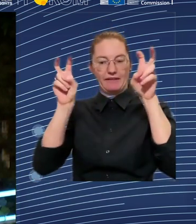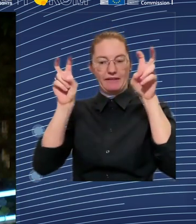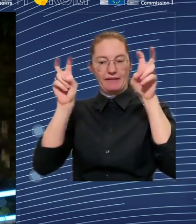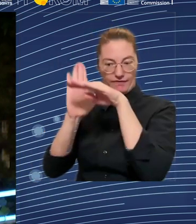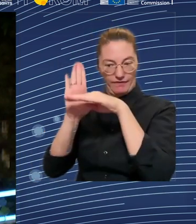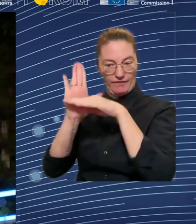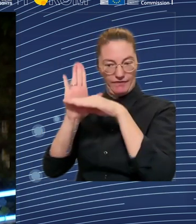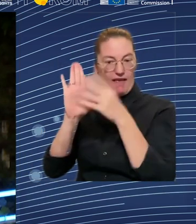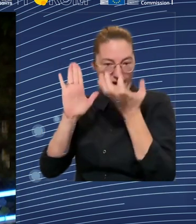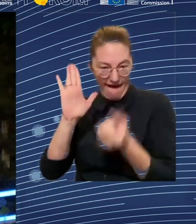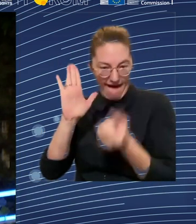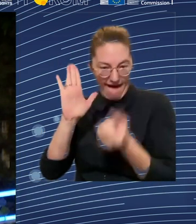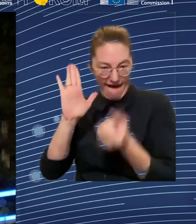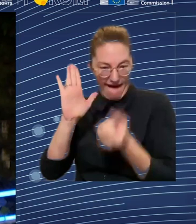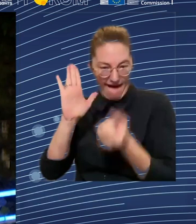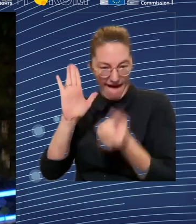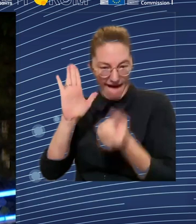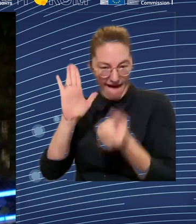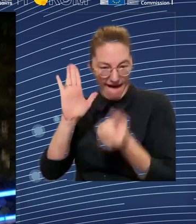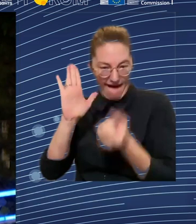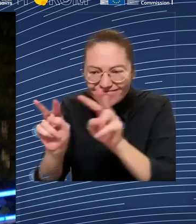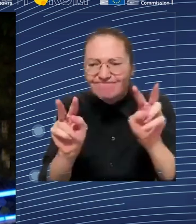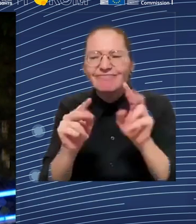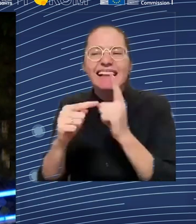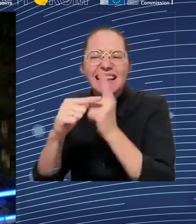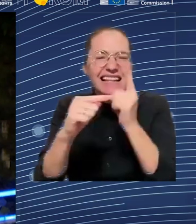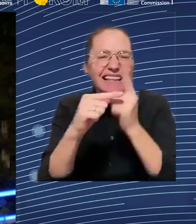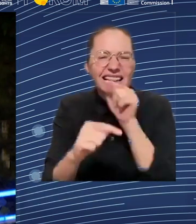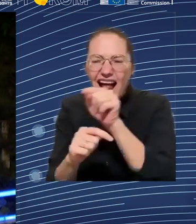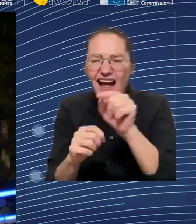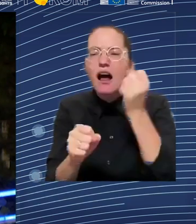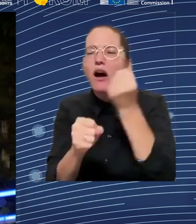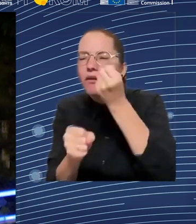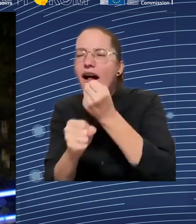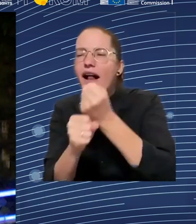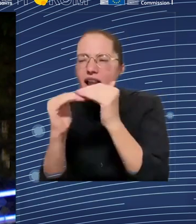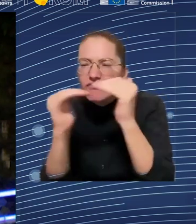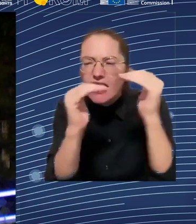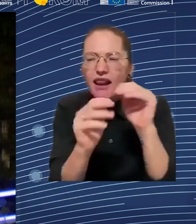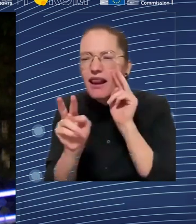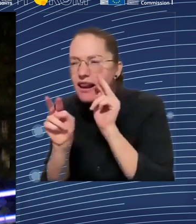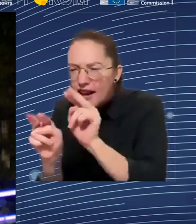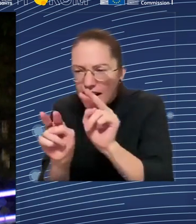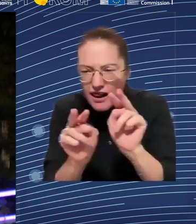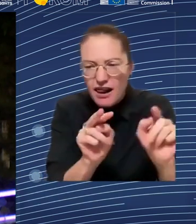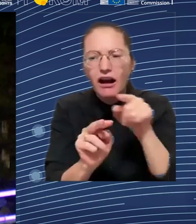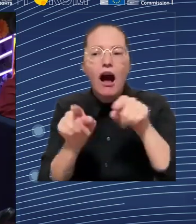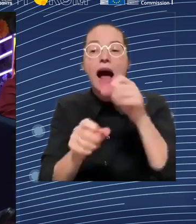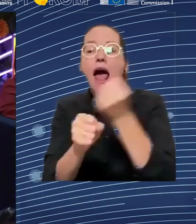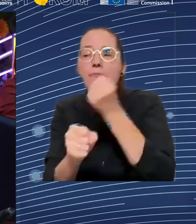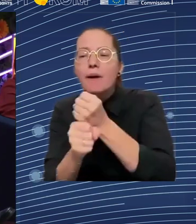particular occupations than on average for the economy or the opposite, weaker demand. And that's how we identify then the